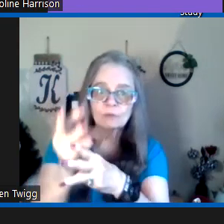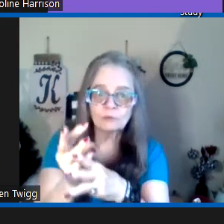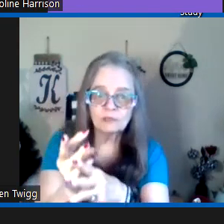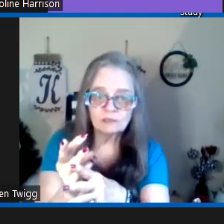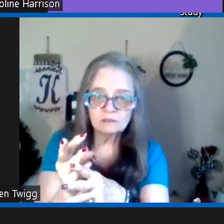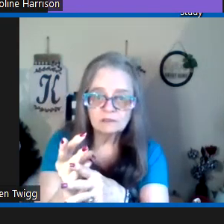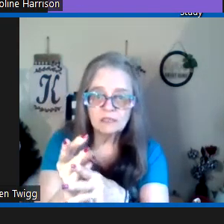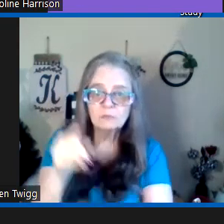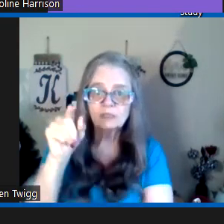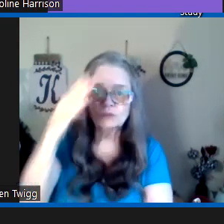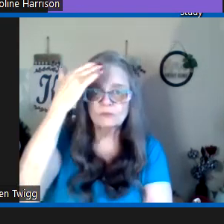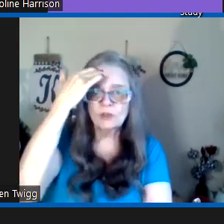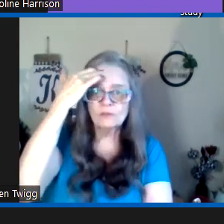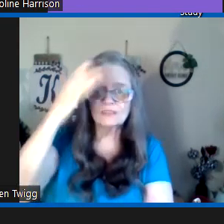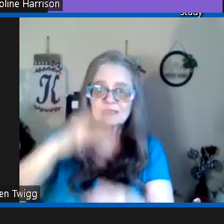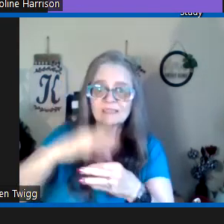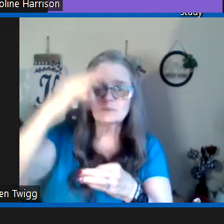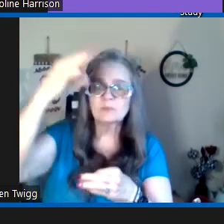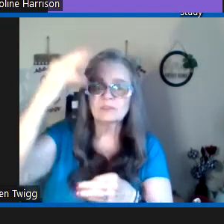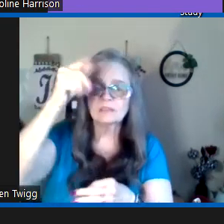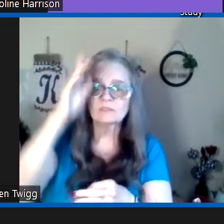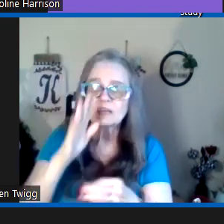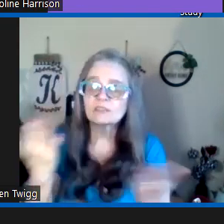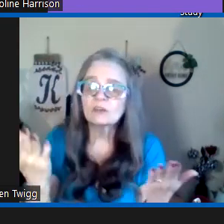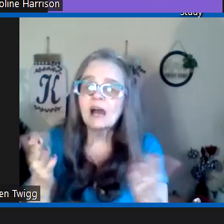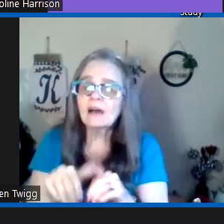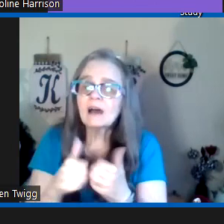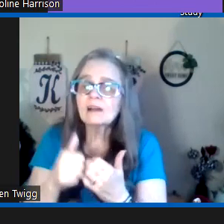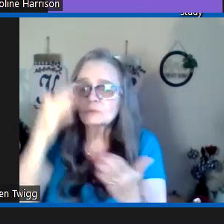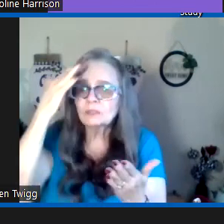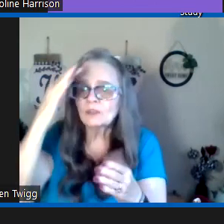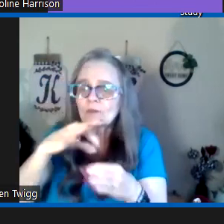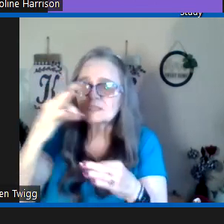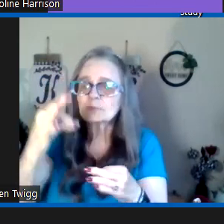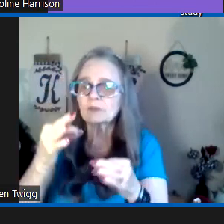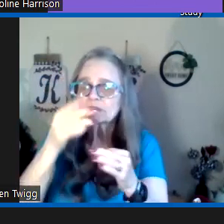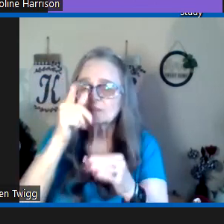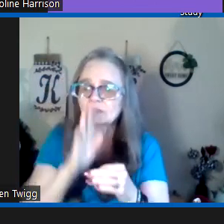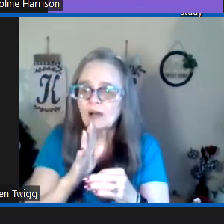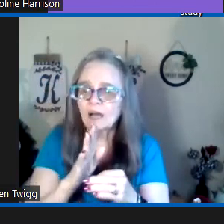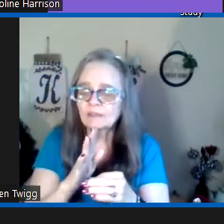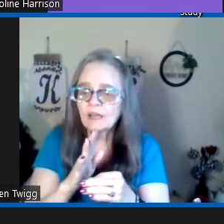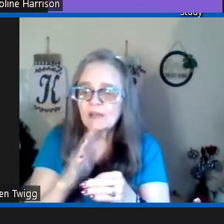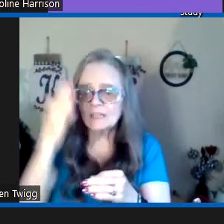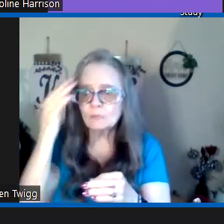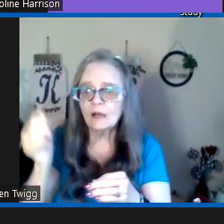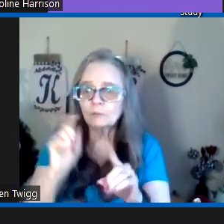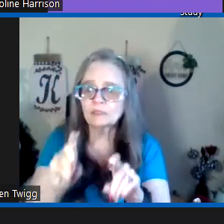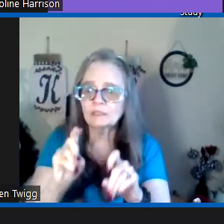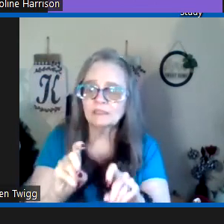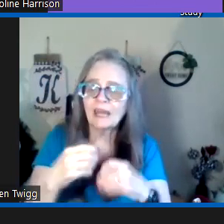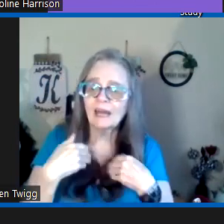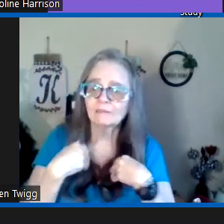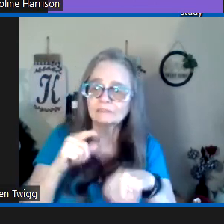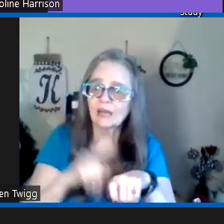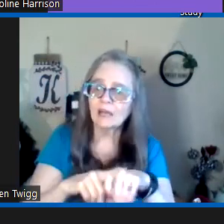the world but you know the spirit of god so how how do we know the spirit of god that's why